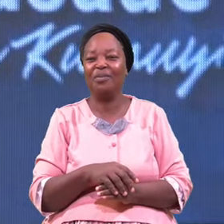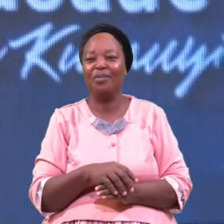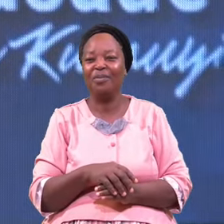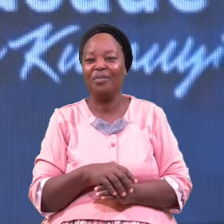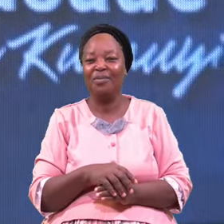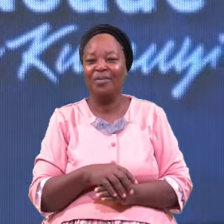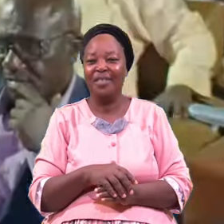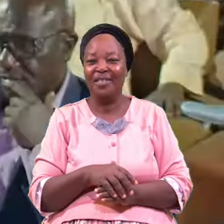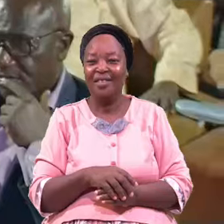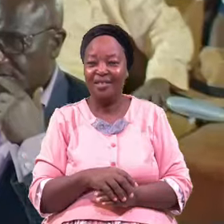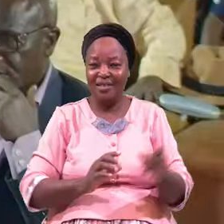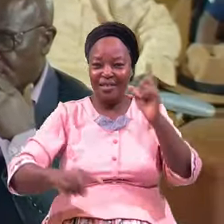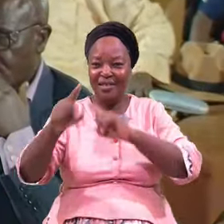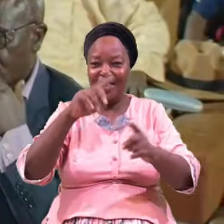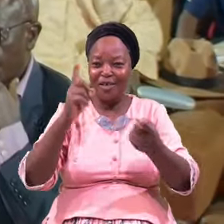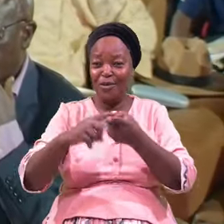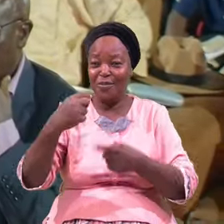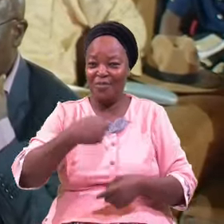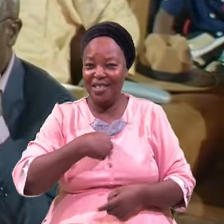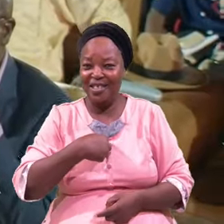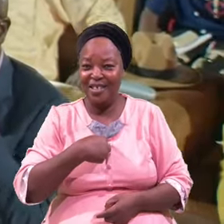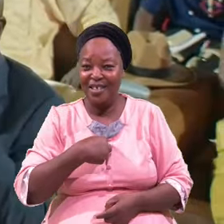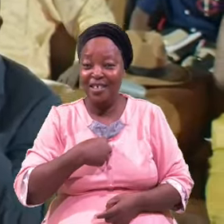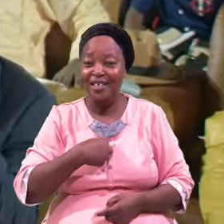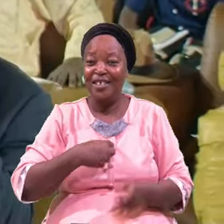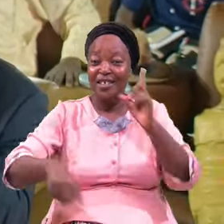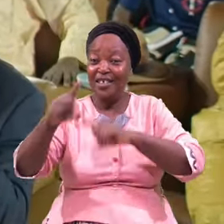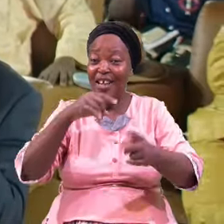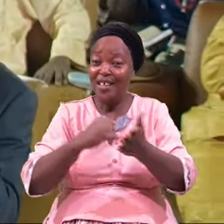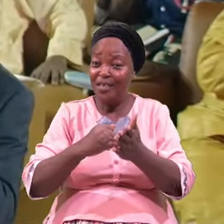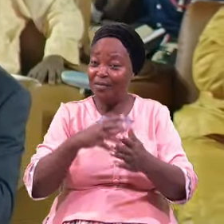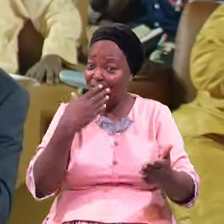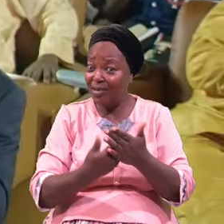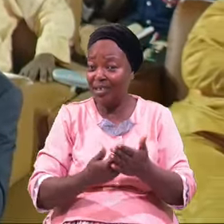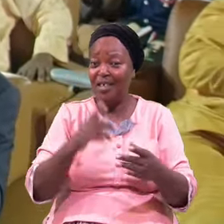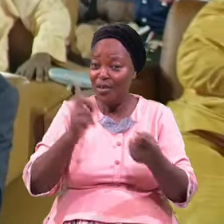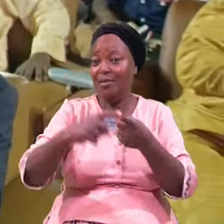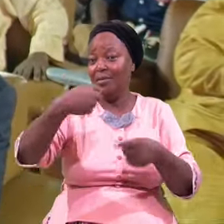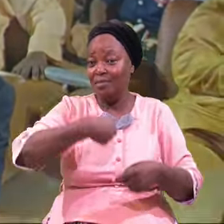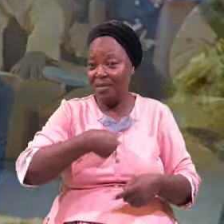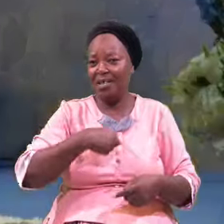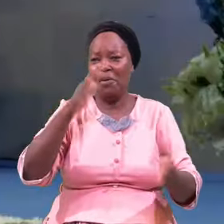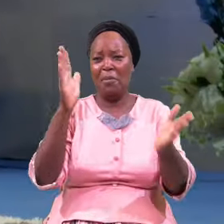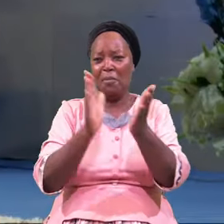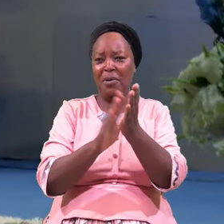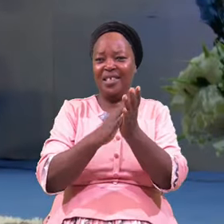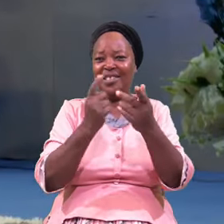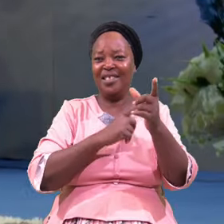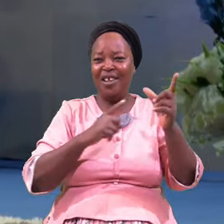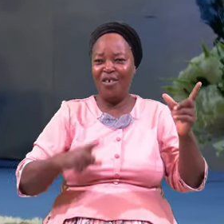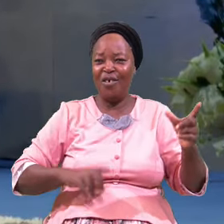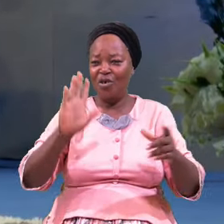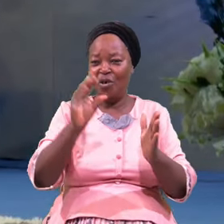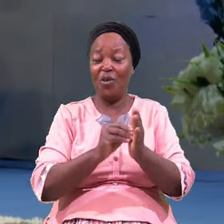Unto Me Unto Me Praise The Lord Your Own